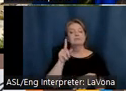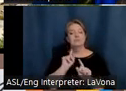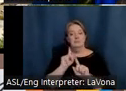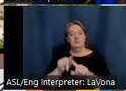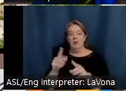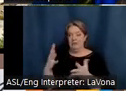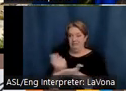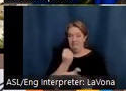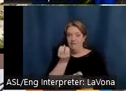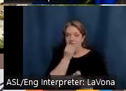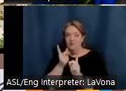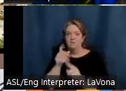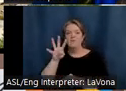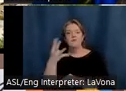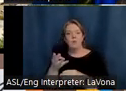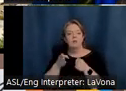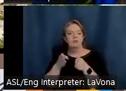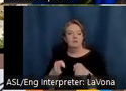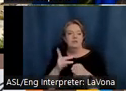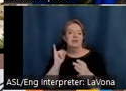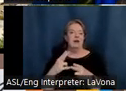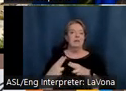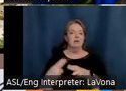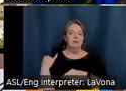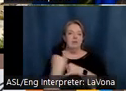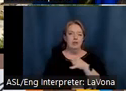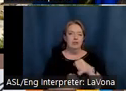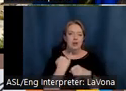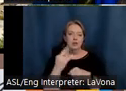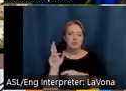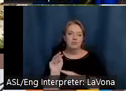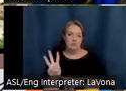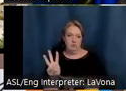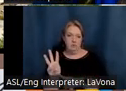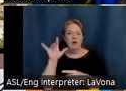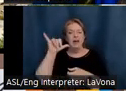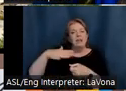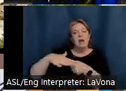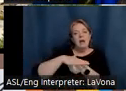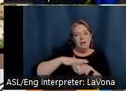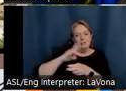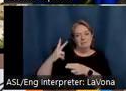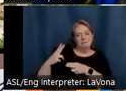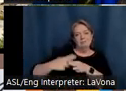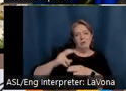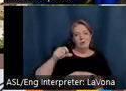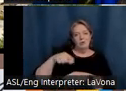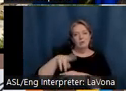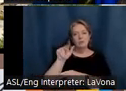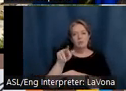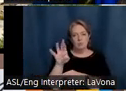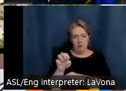Street, known as International Row, in the area known as the Square, stop by the county